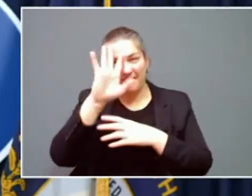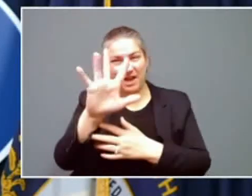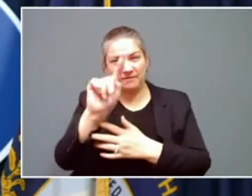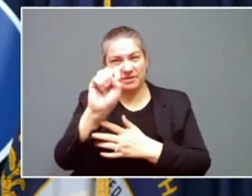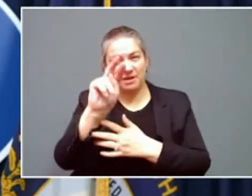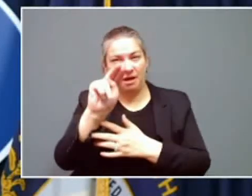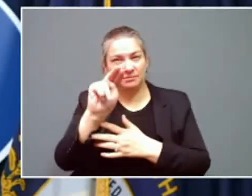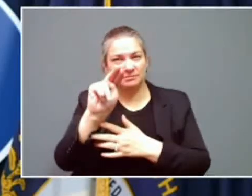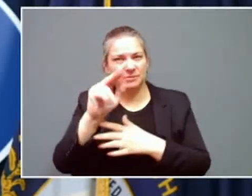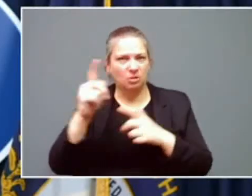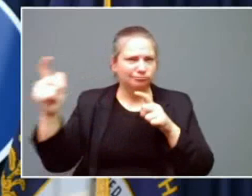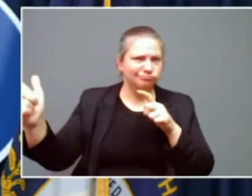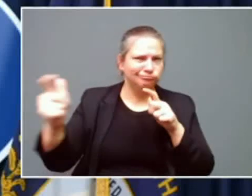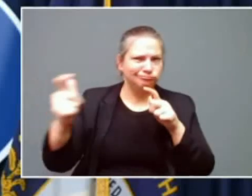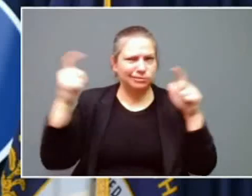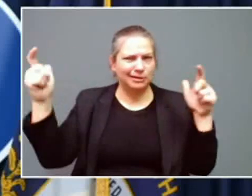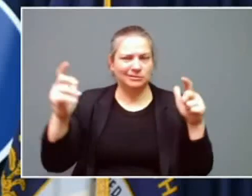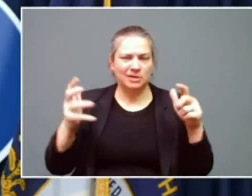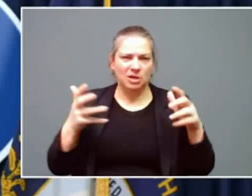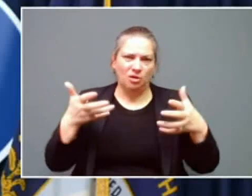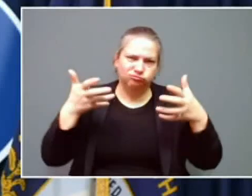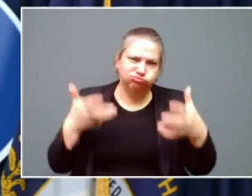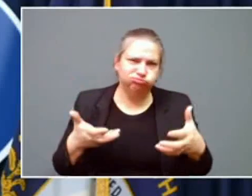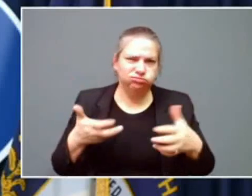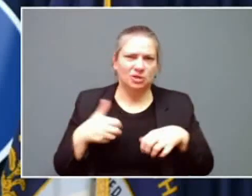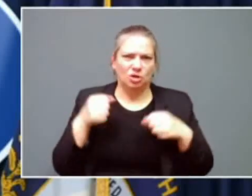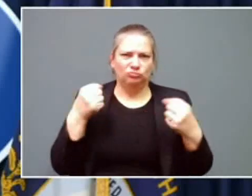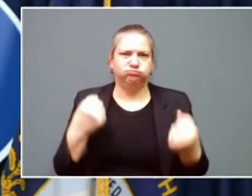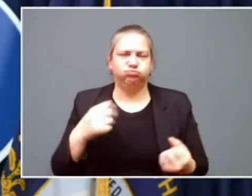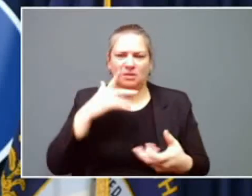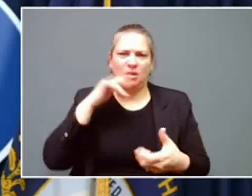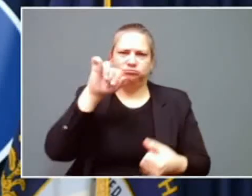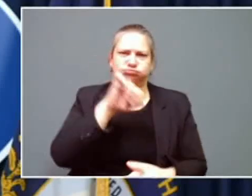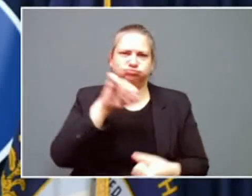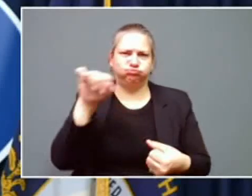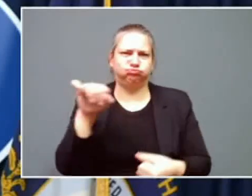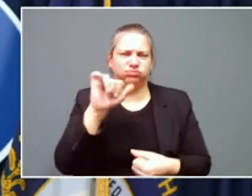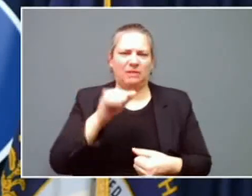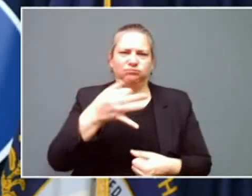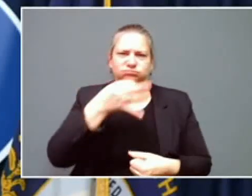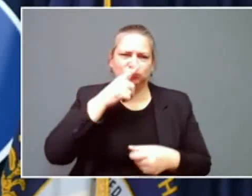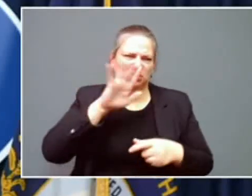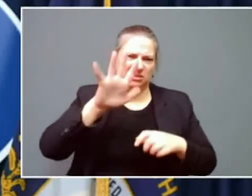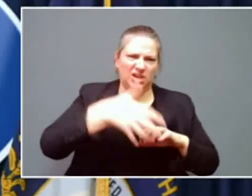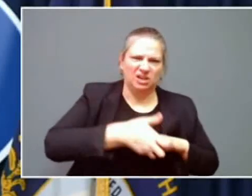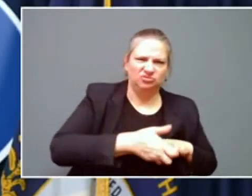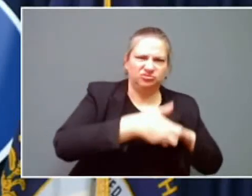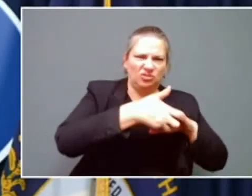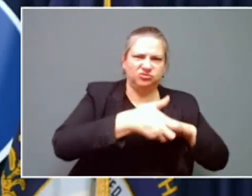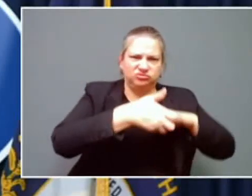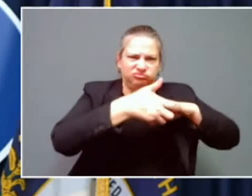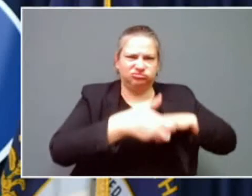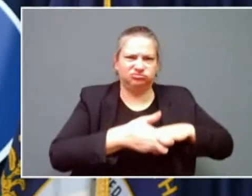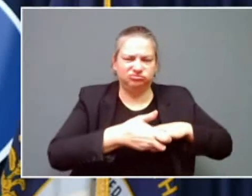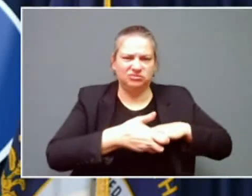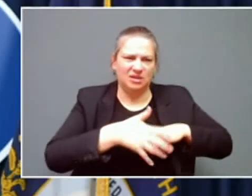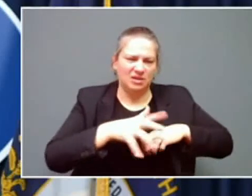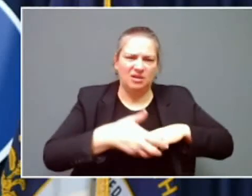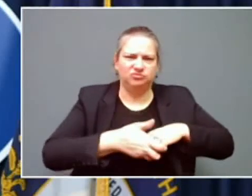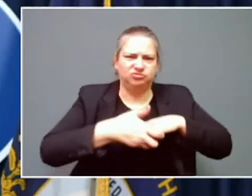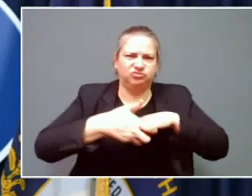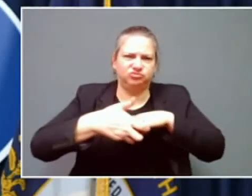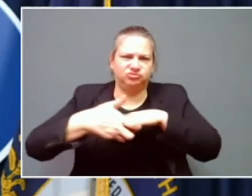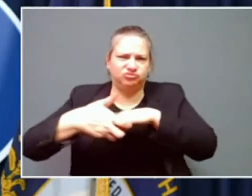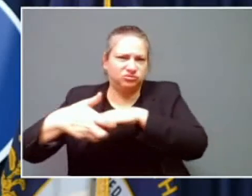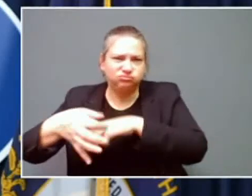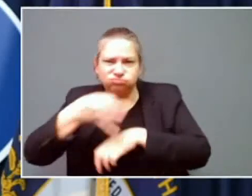capable of pulling out large, stuck commercial vehicles. We're having some of our Humvees respond to this